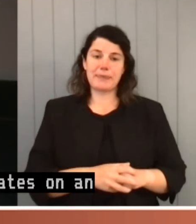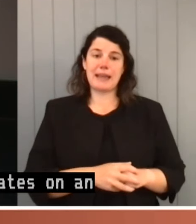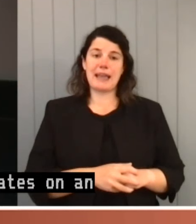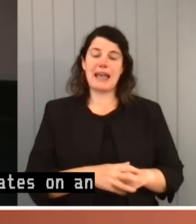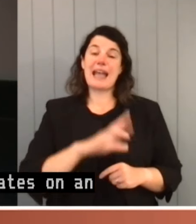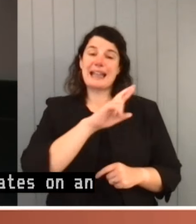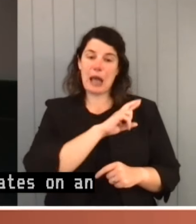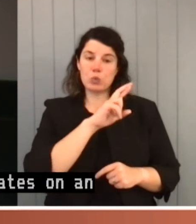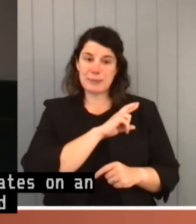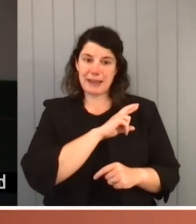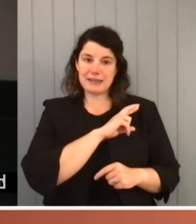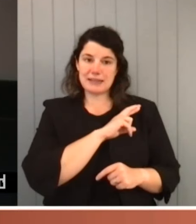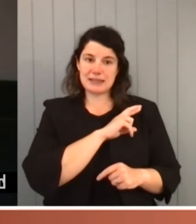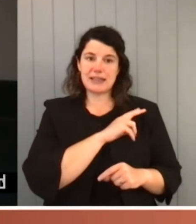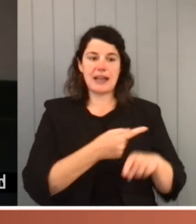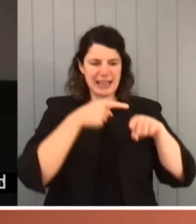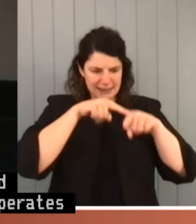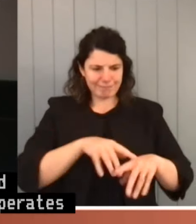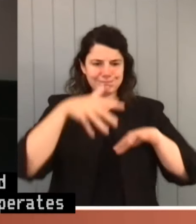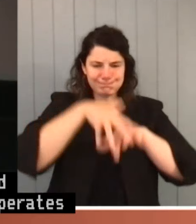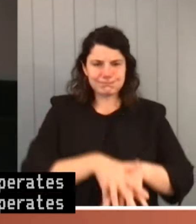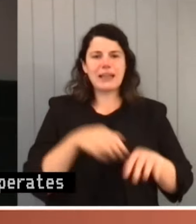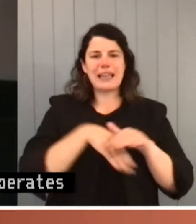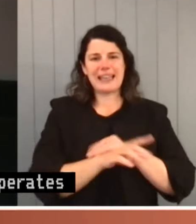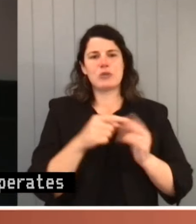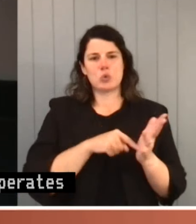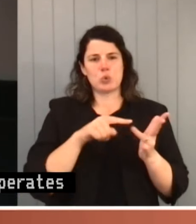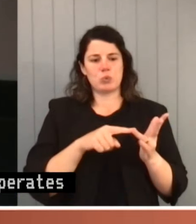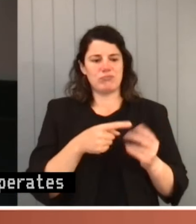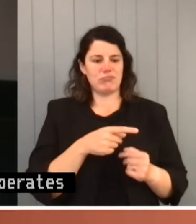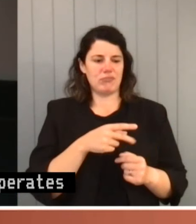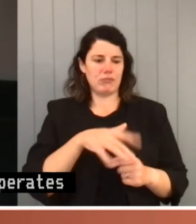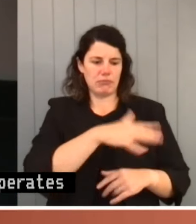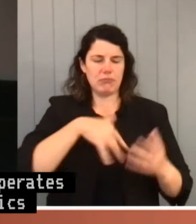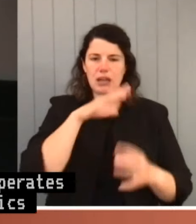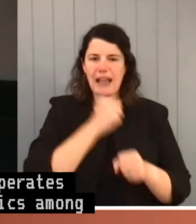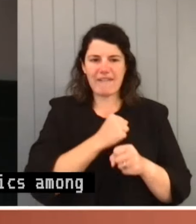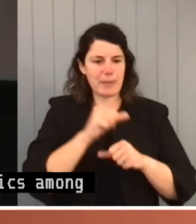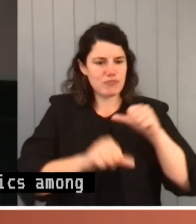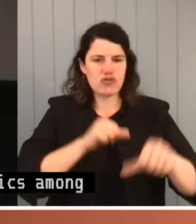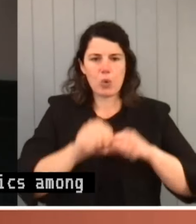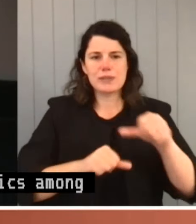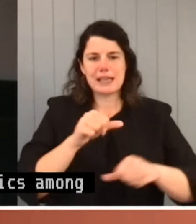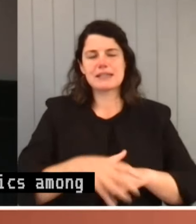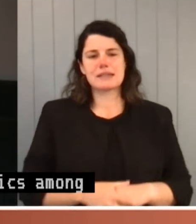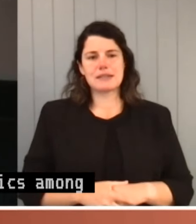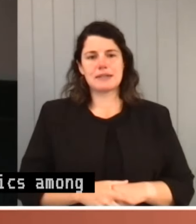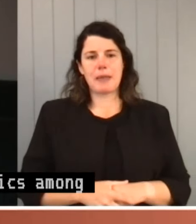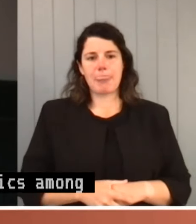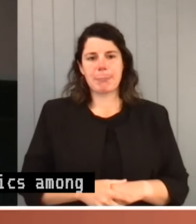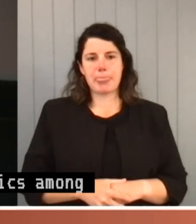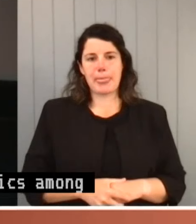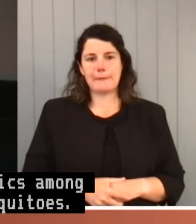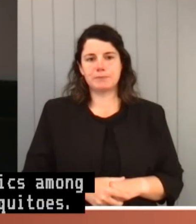down in the swamp of politics among the crocodiles and the mosquitoes. The political wetlands sustain